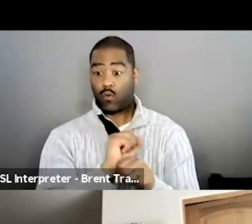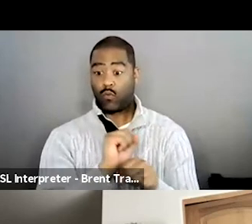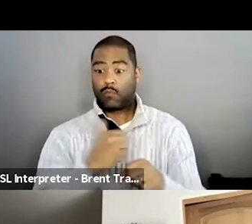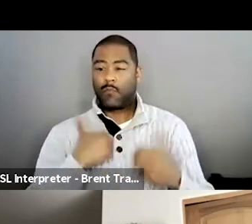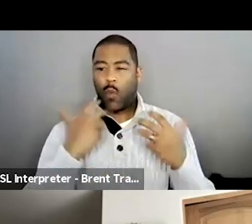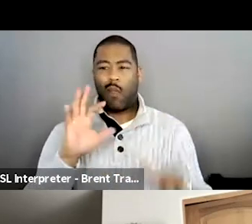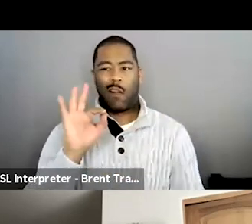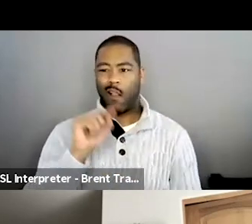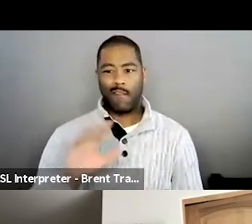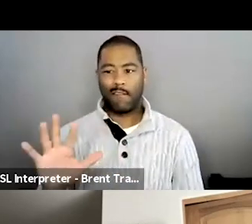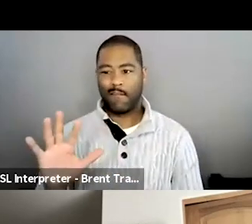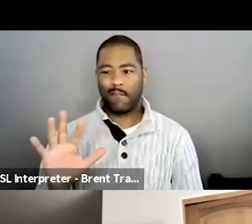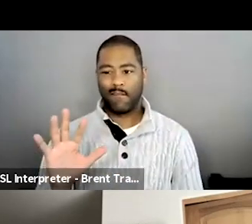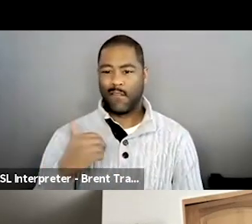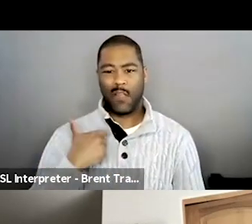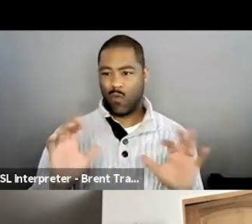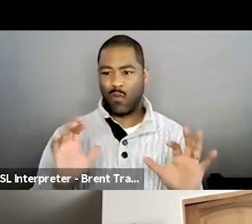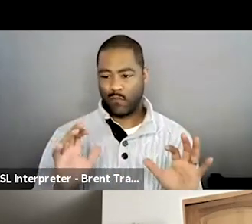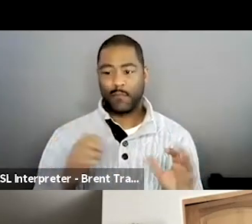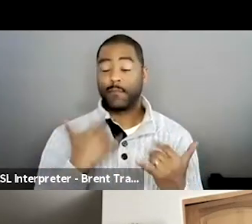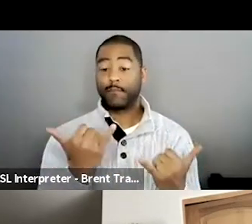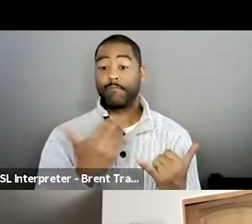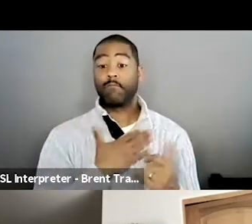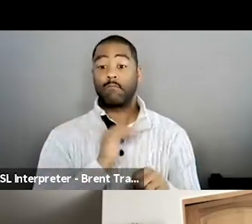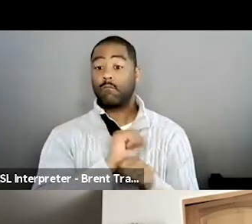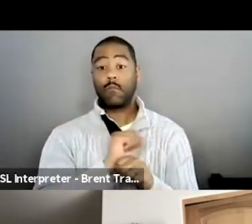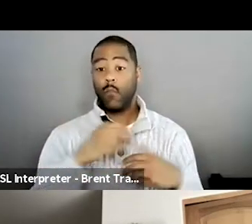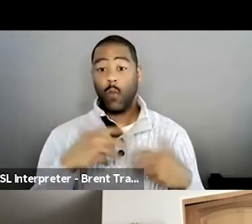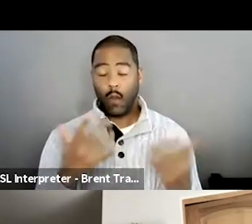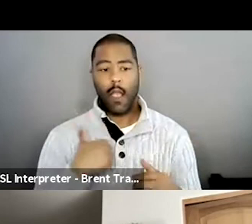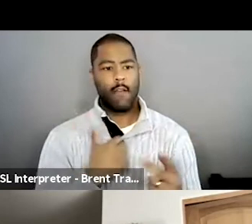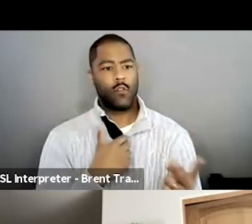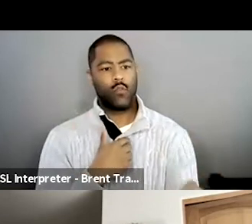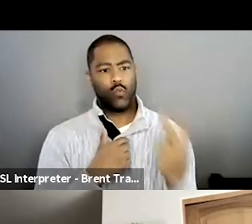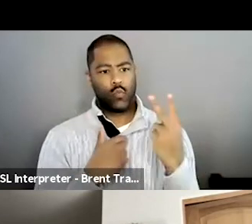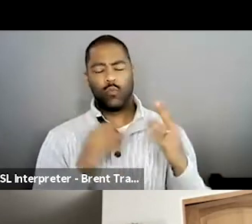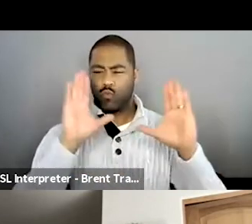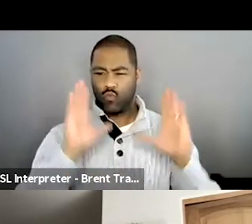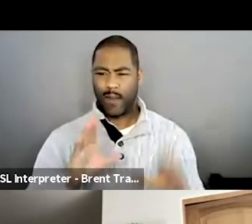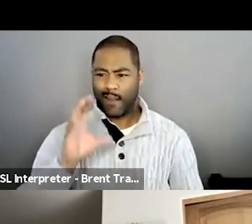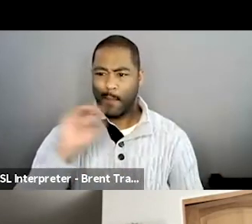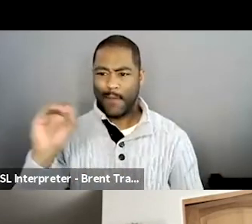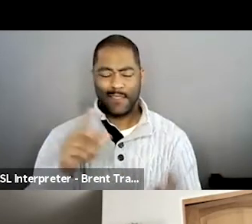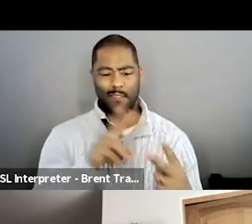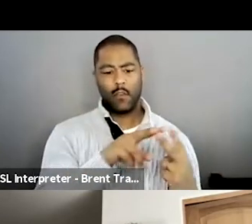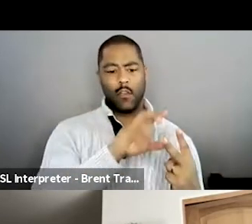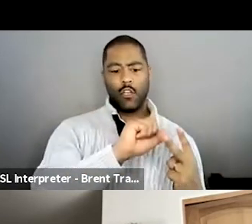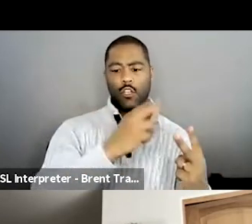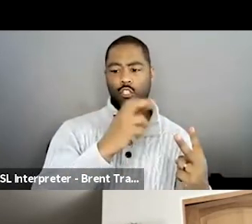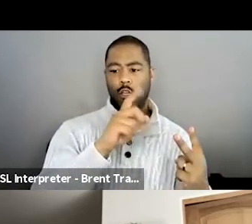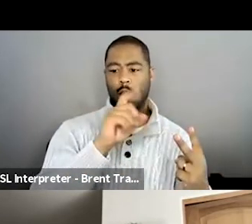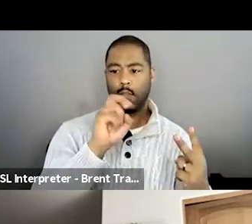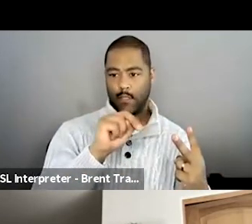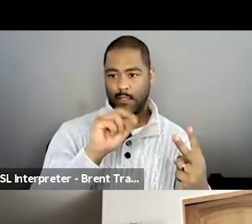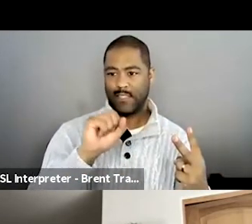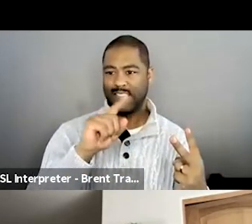work with a great, two great, um, companies. I work with Shelton and Steele law firm and we're,